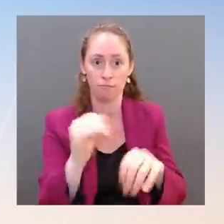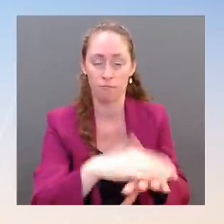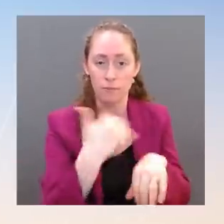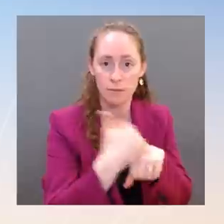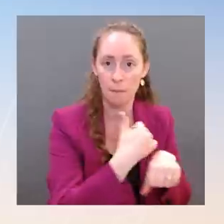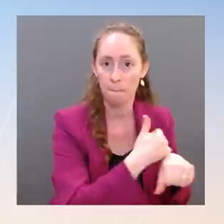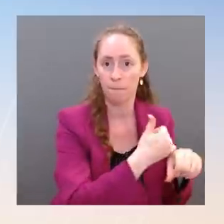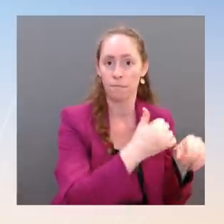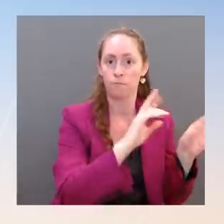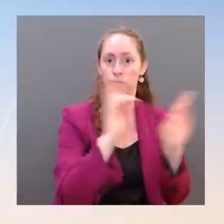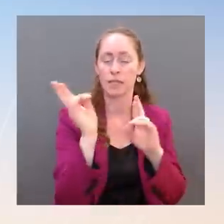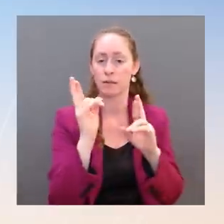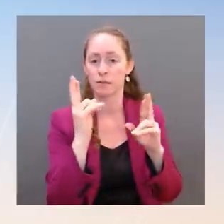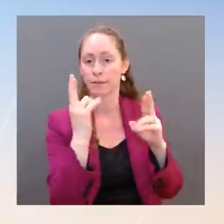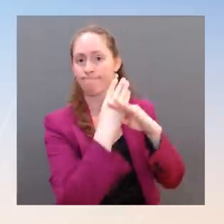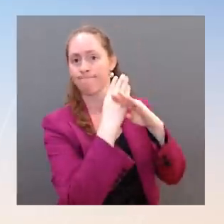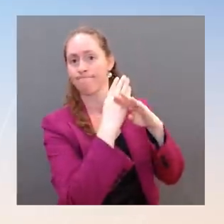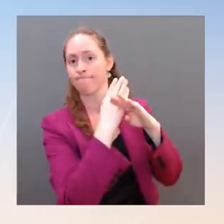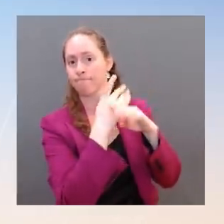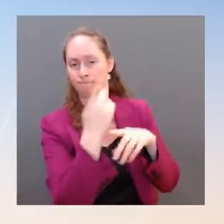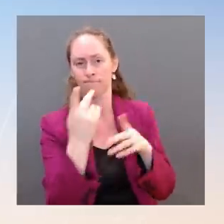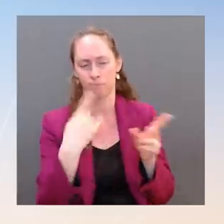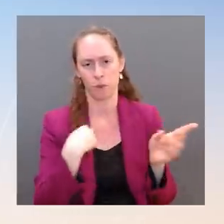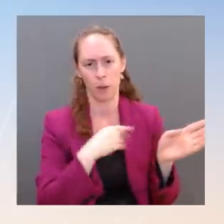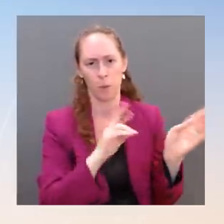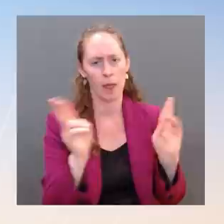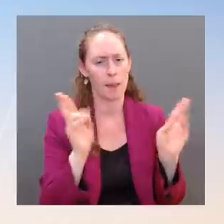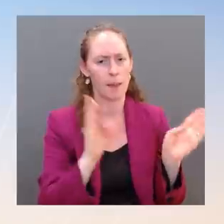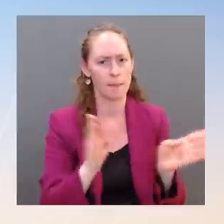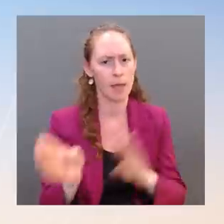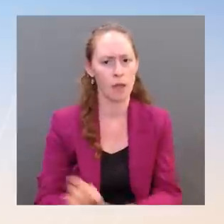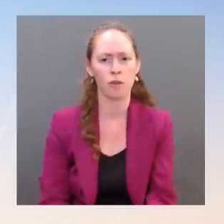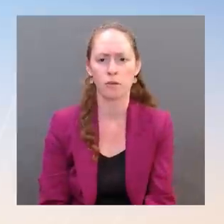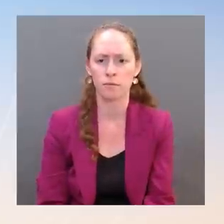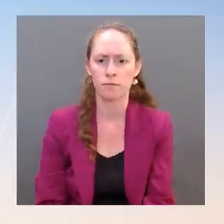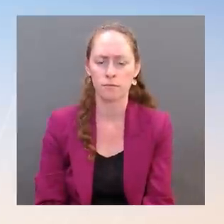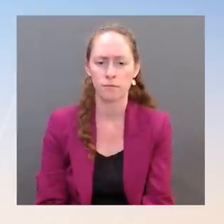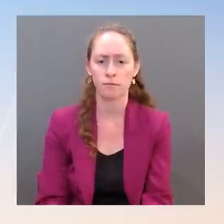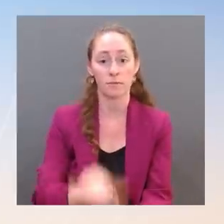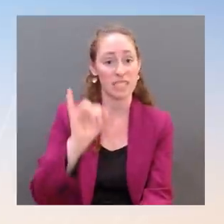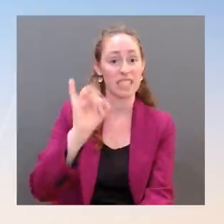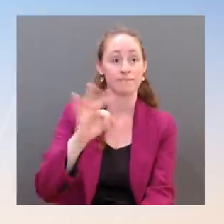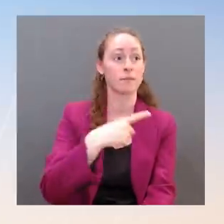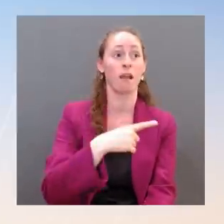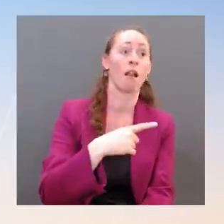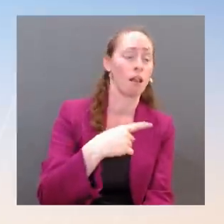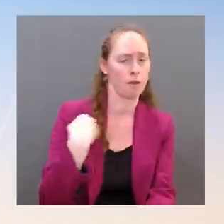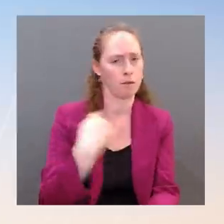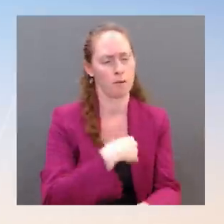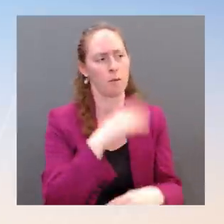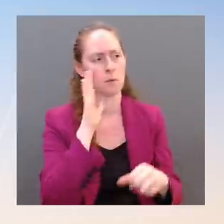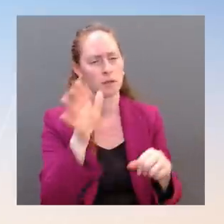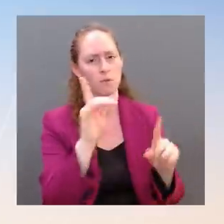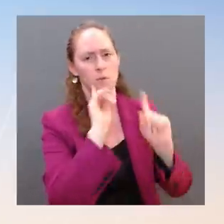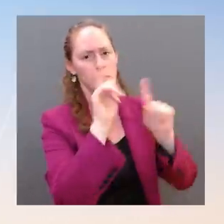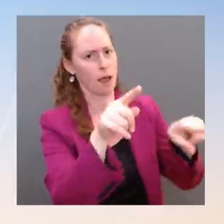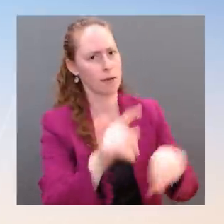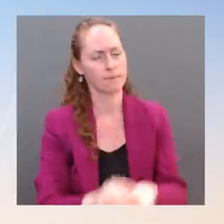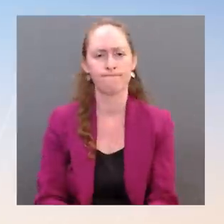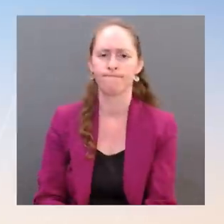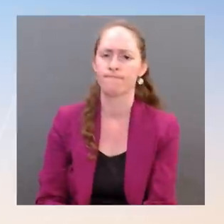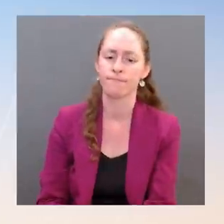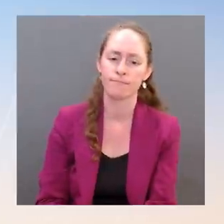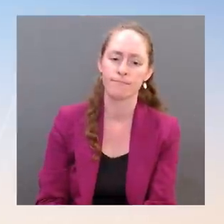responding to any North Korean provocation. Yes. The Jay. Jay, thank you. Two questions on different topics.